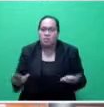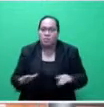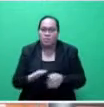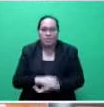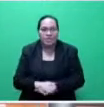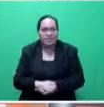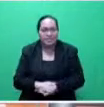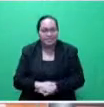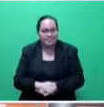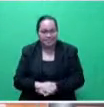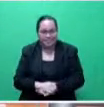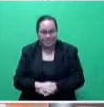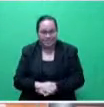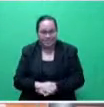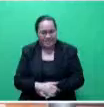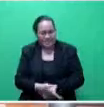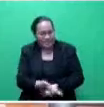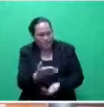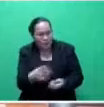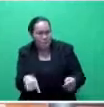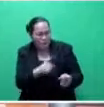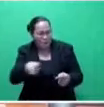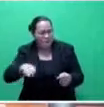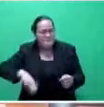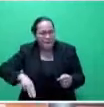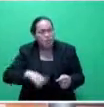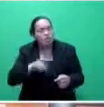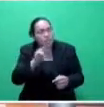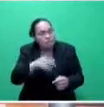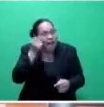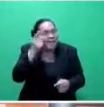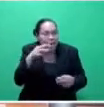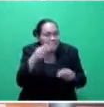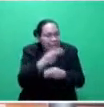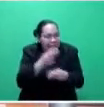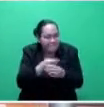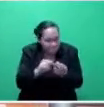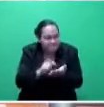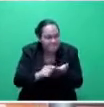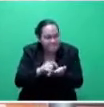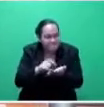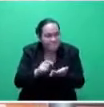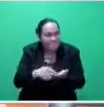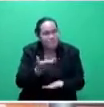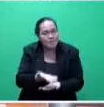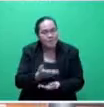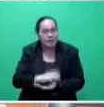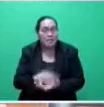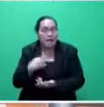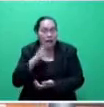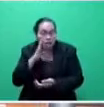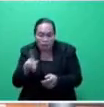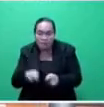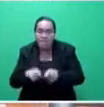So, you know, the opposition members have been saying this, but they need to understand the maths of it. I saw, again, you know, the erstwhile Fiji